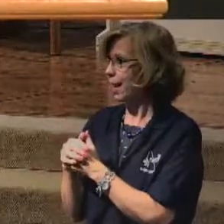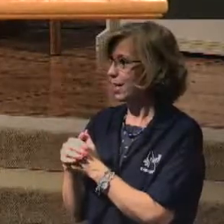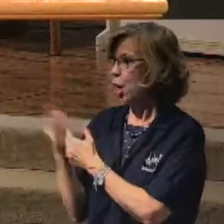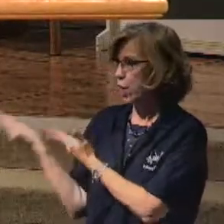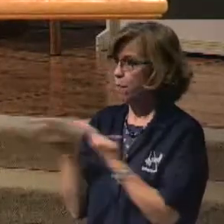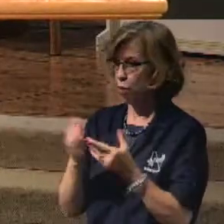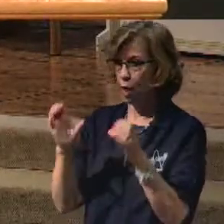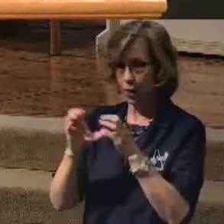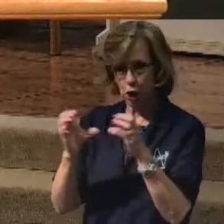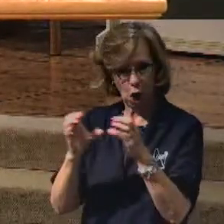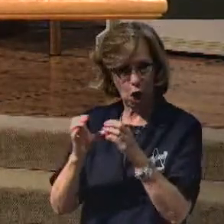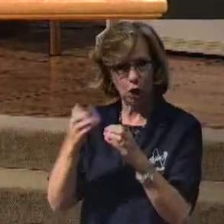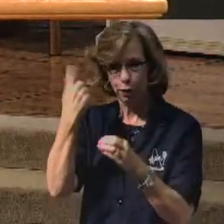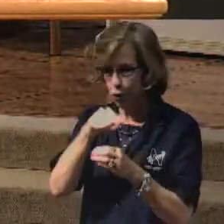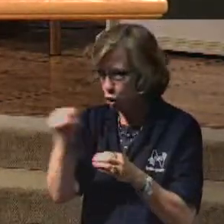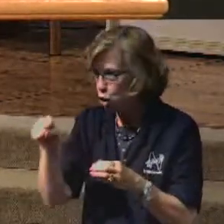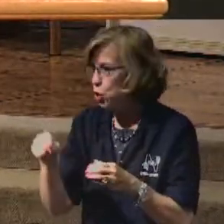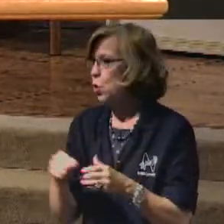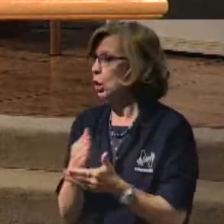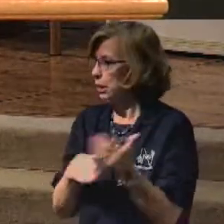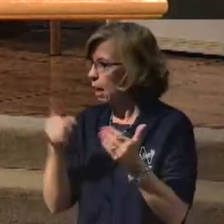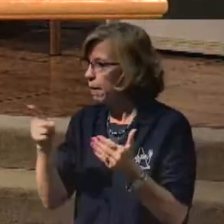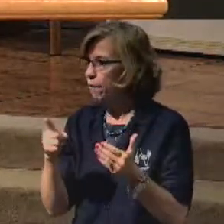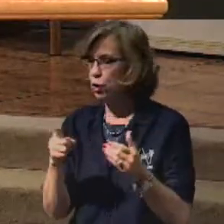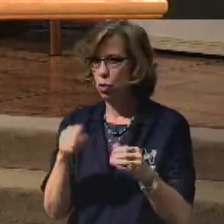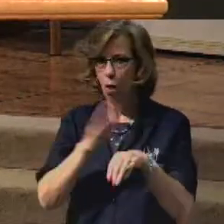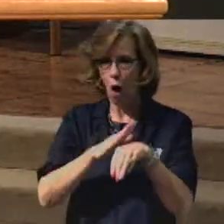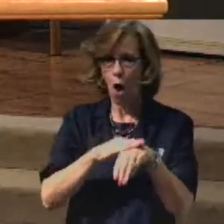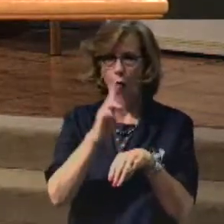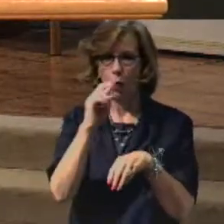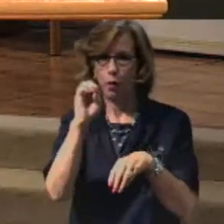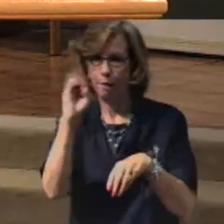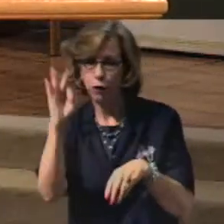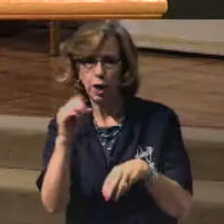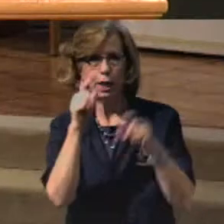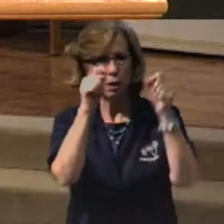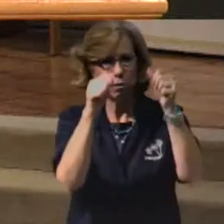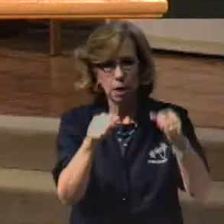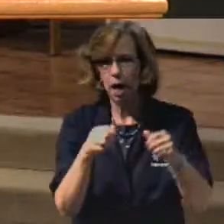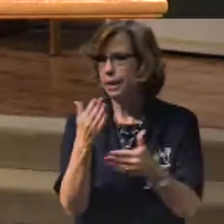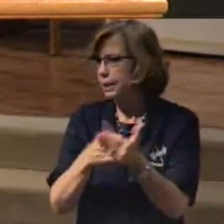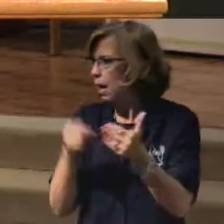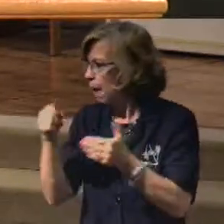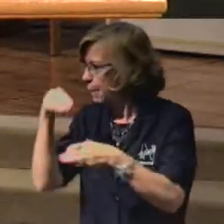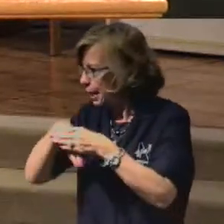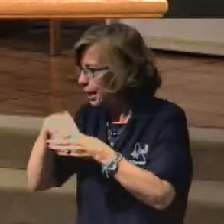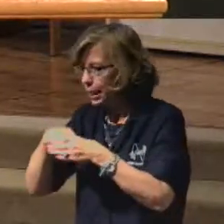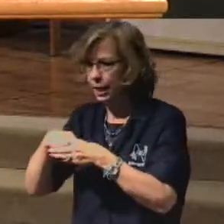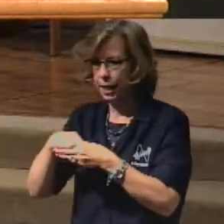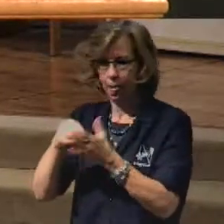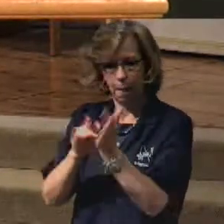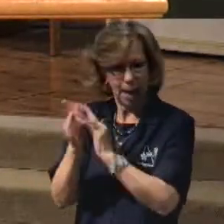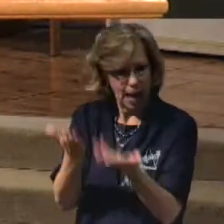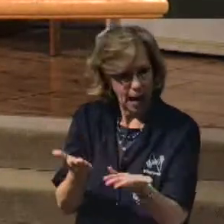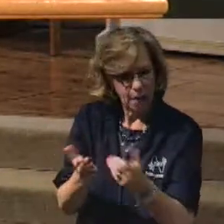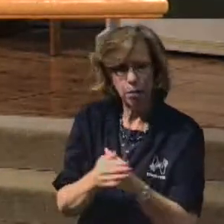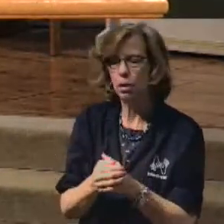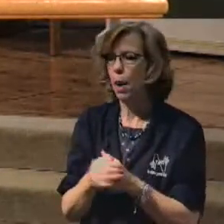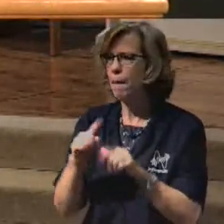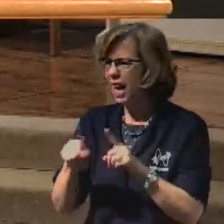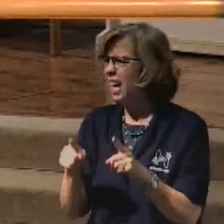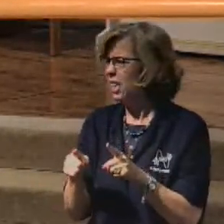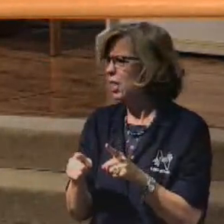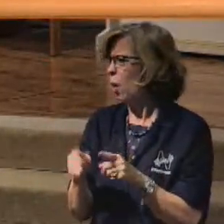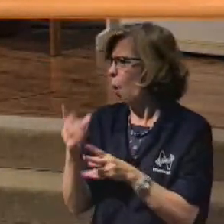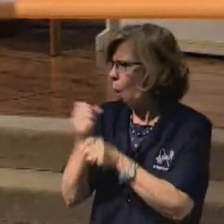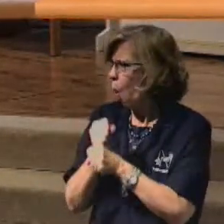Some of you put them on your refrigerator. Some of you put them in your prayer list. Some of you put them in your Bible. But have